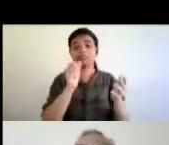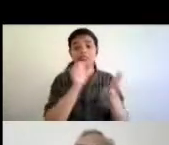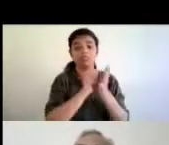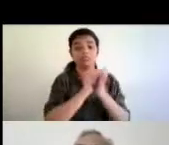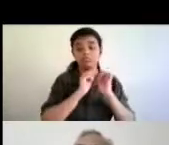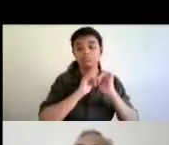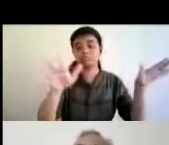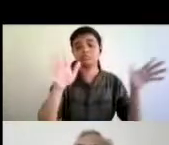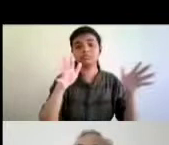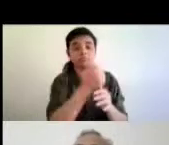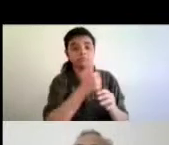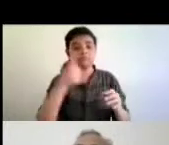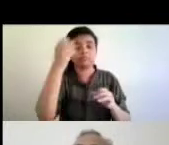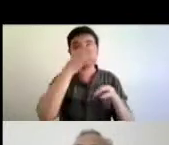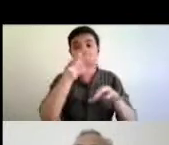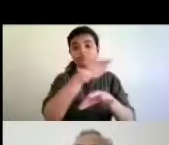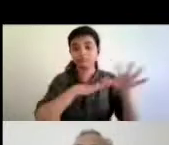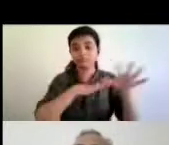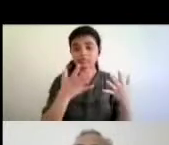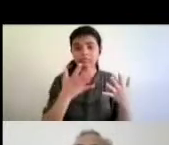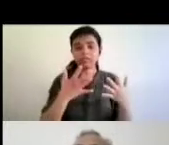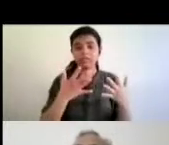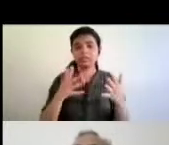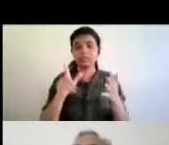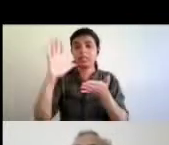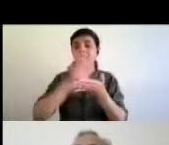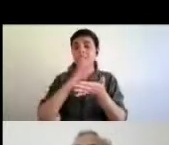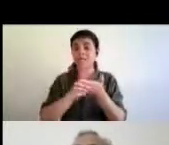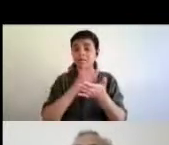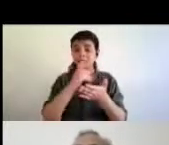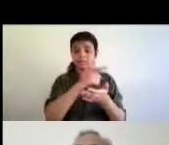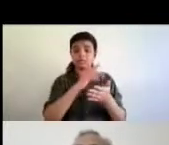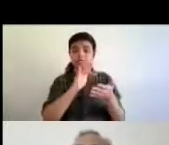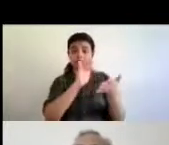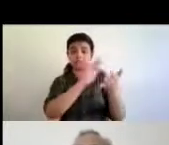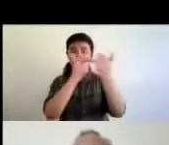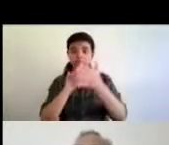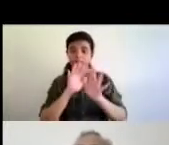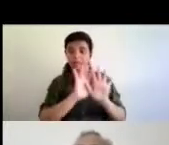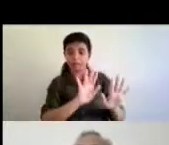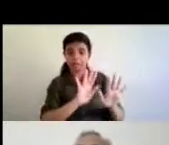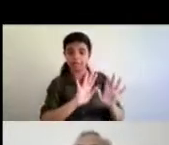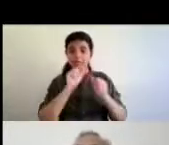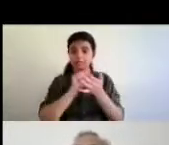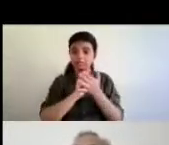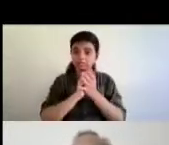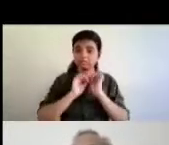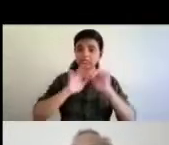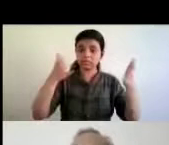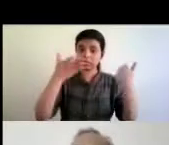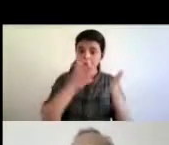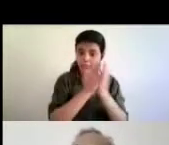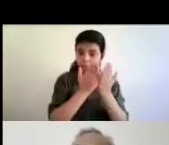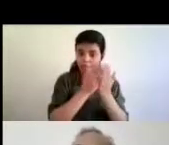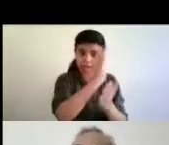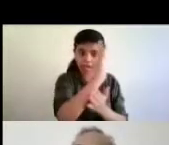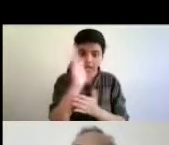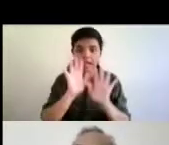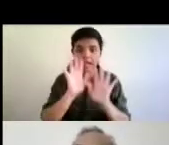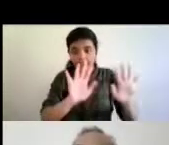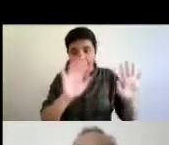the the huge library systems that was in that were involved in production and distribution of books so